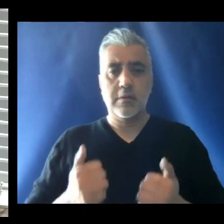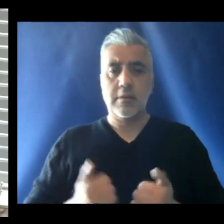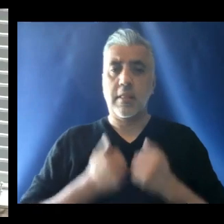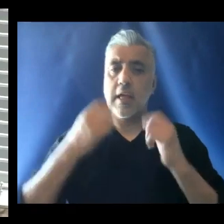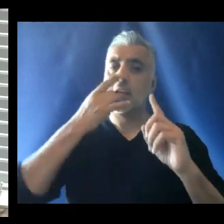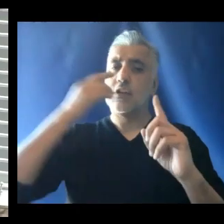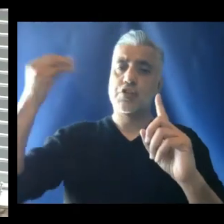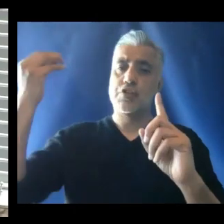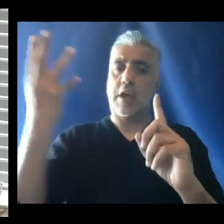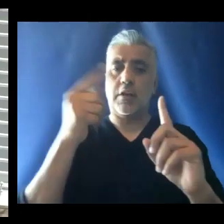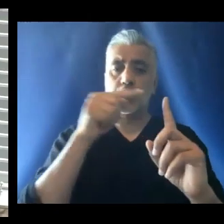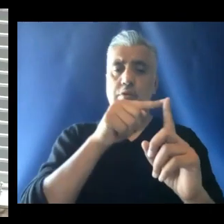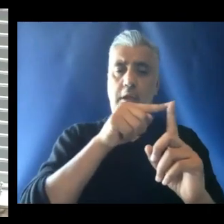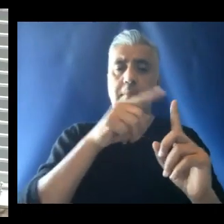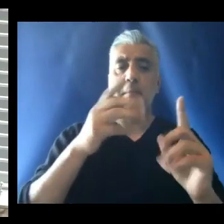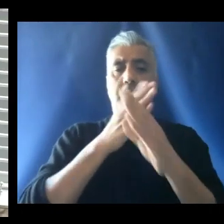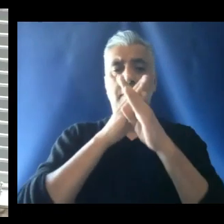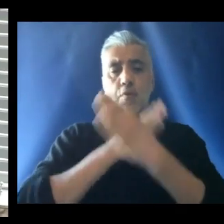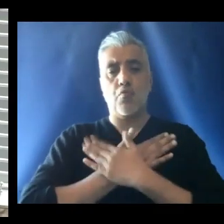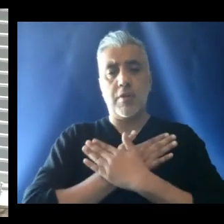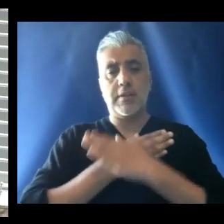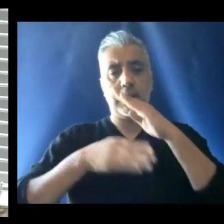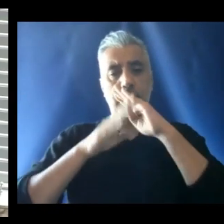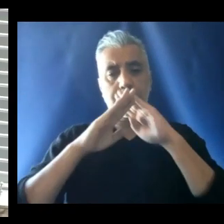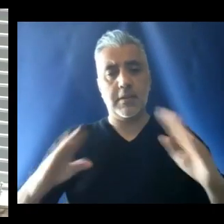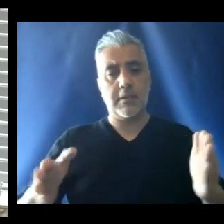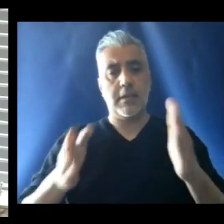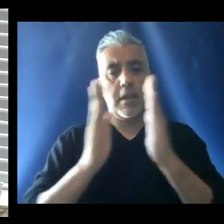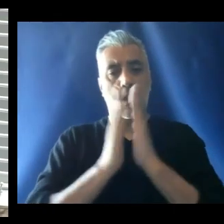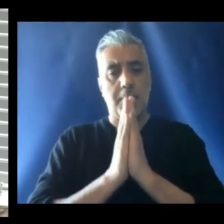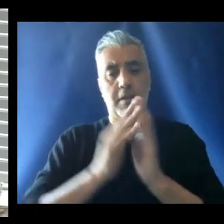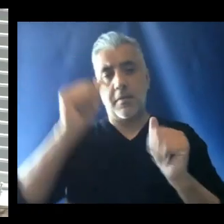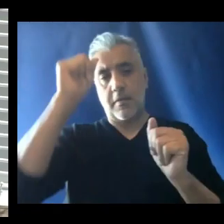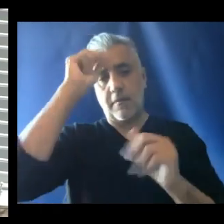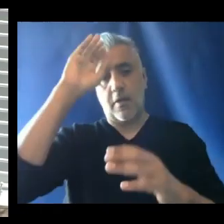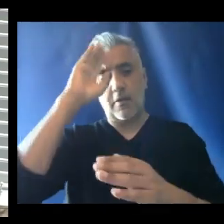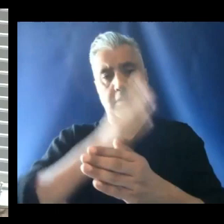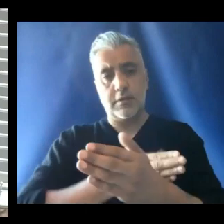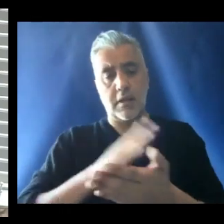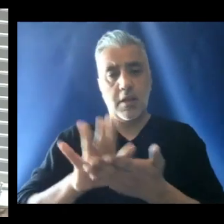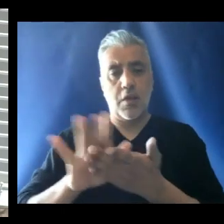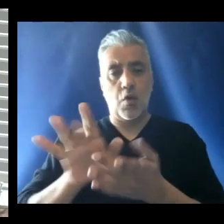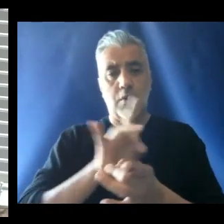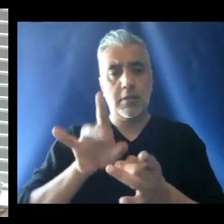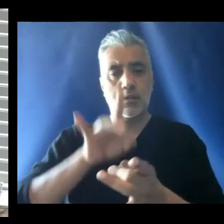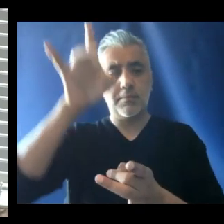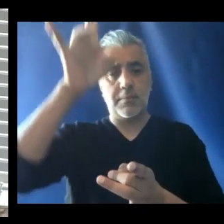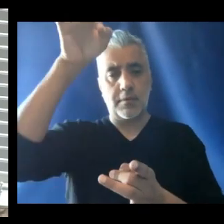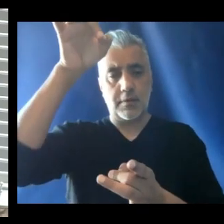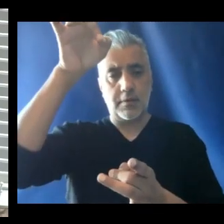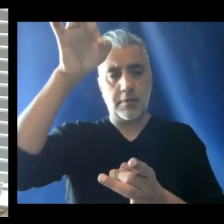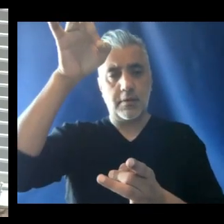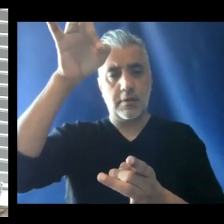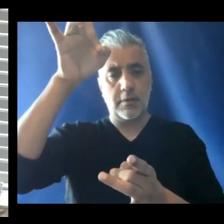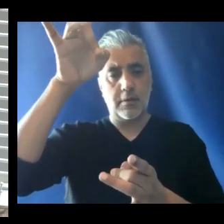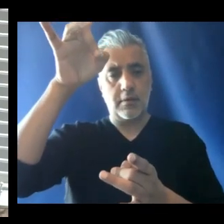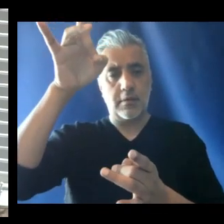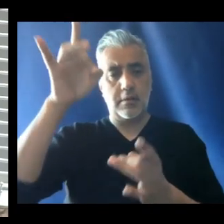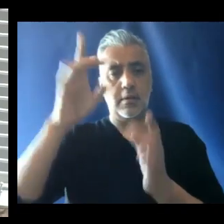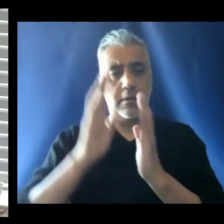Benedictum, omnipotent Deus, Pater, et Filius, et Spiritus Sanctus,